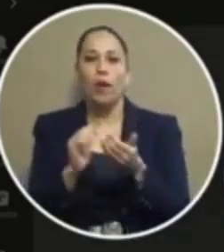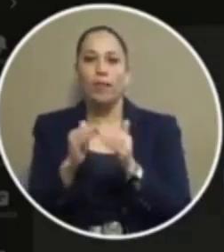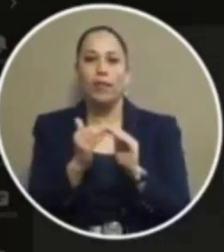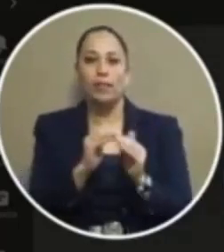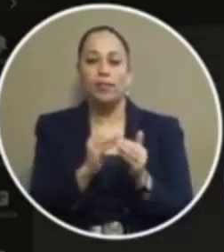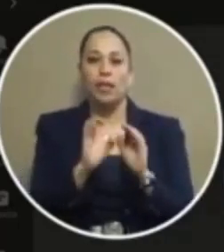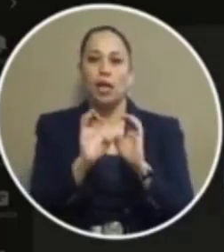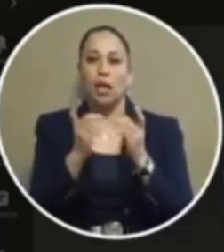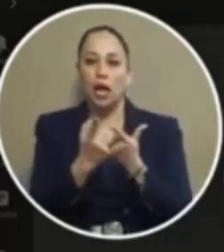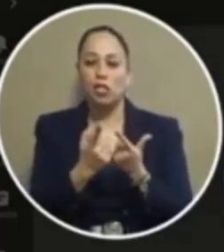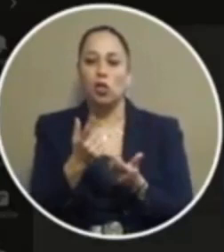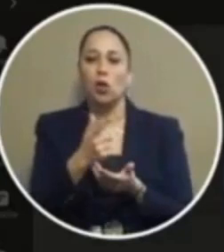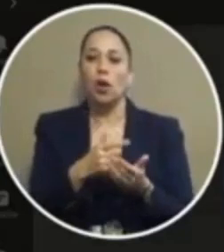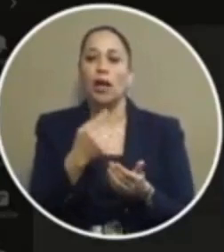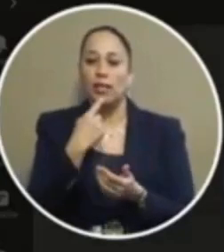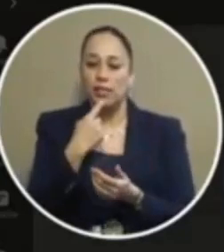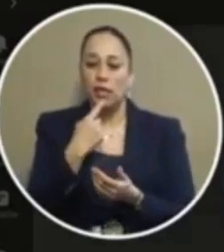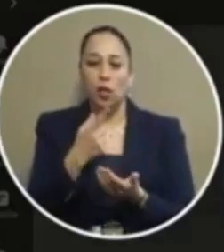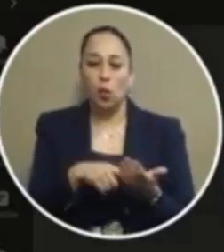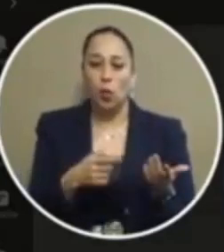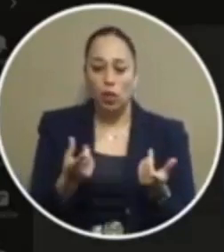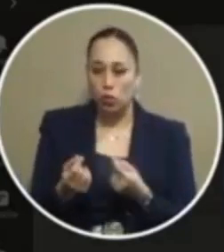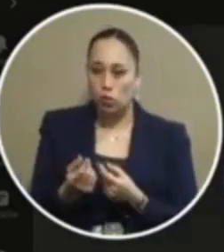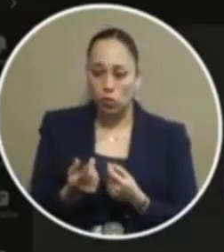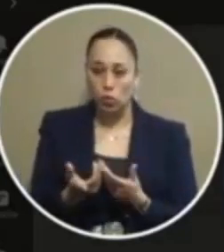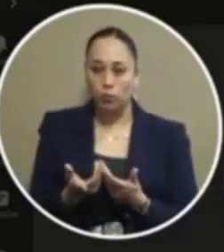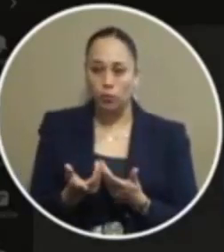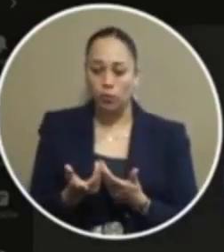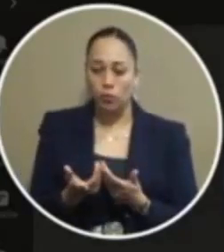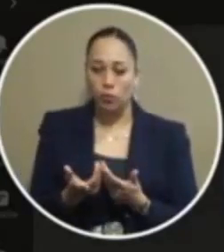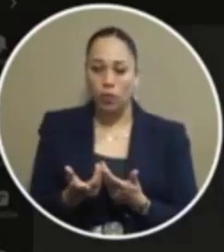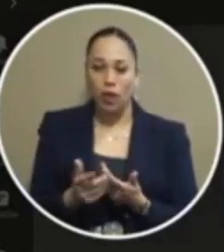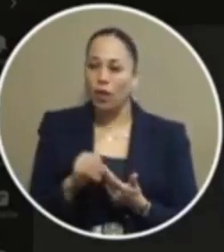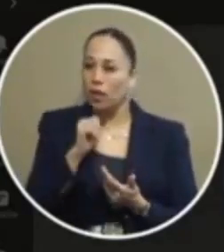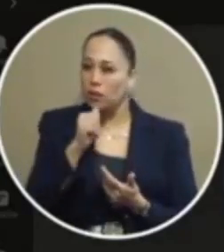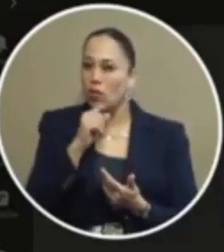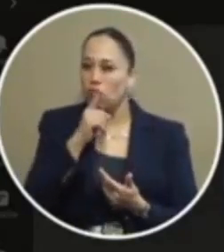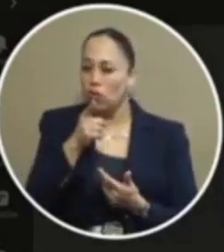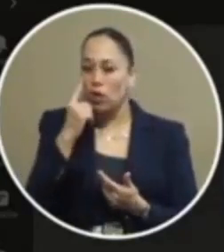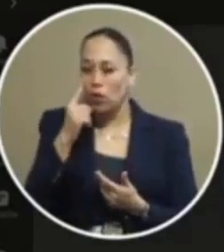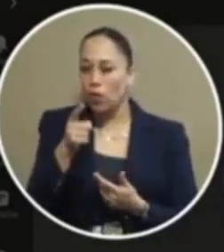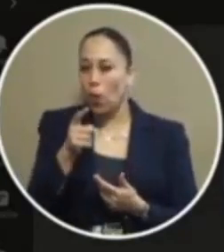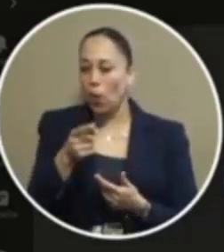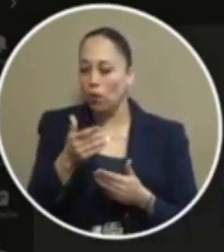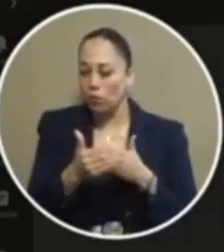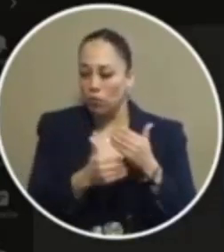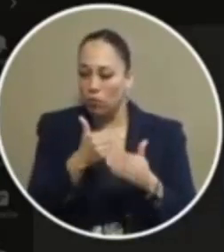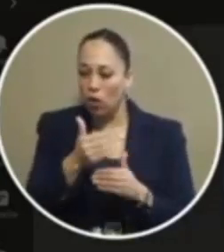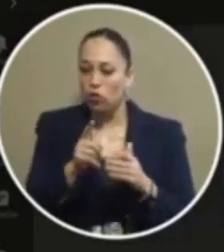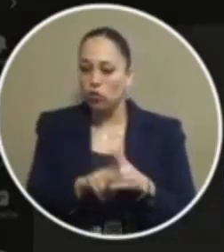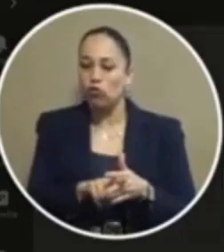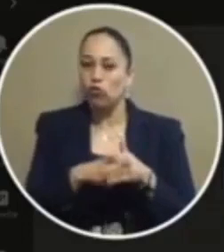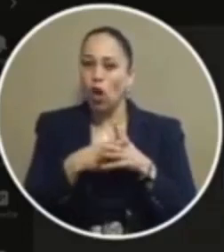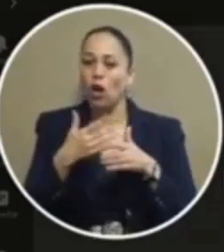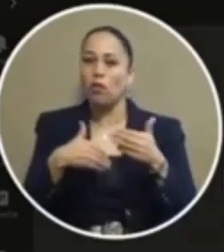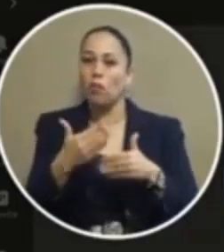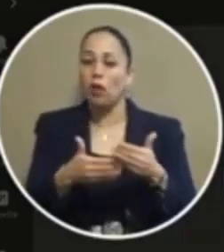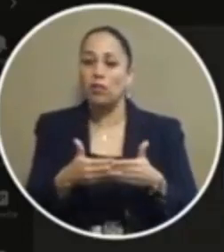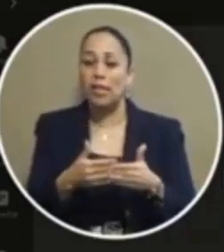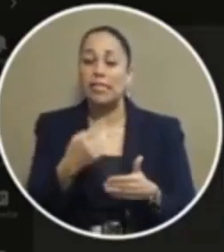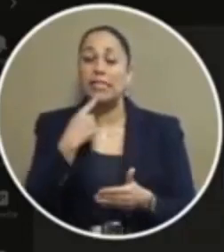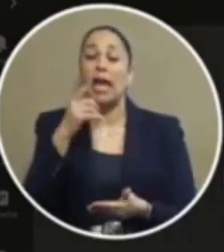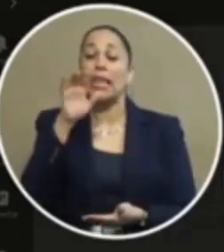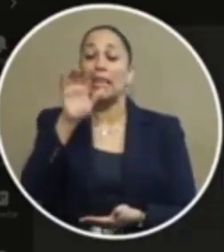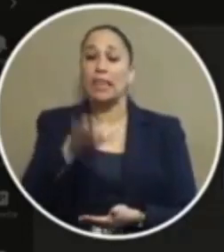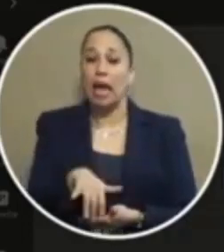council has told them that it wants them to do it's not really for the courts to be starting the process with that